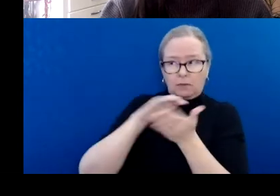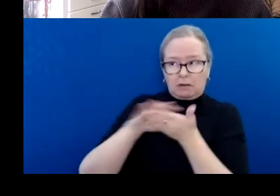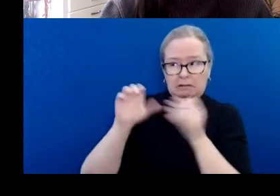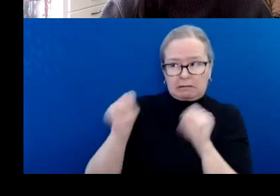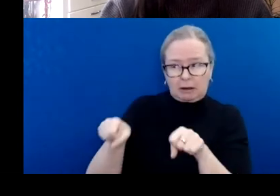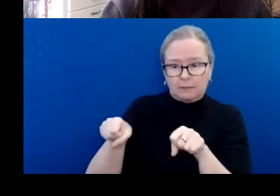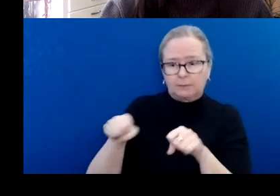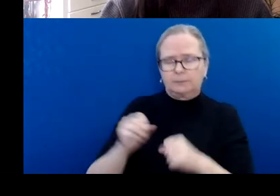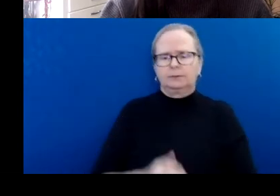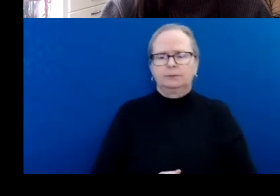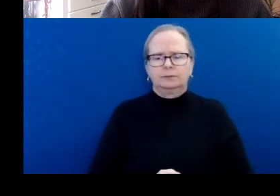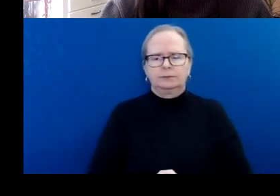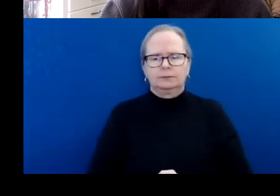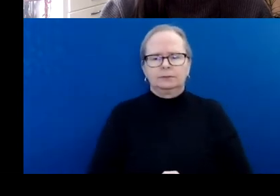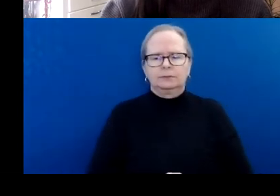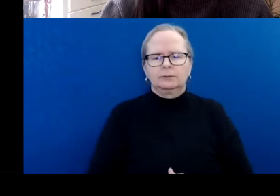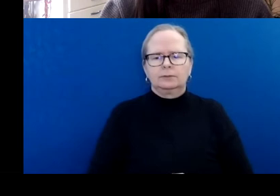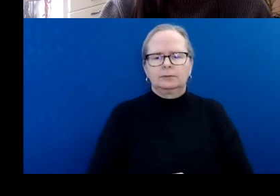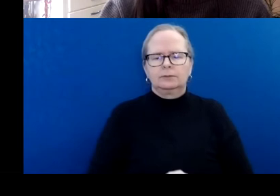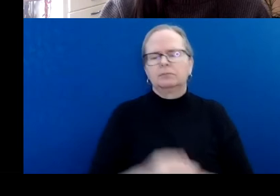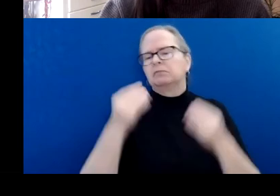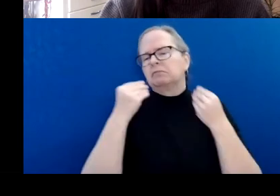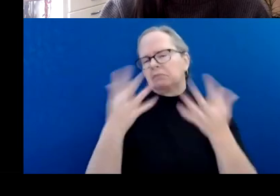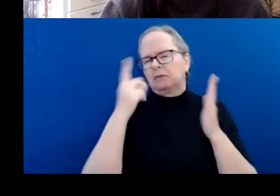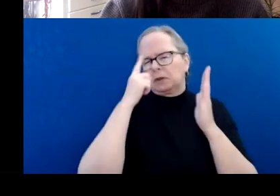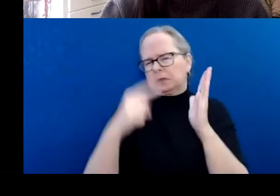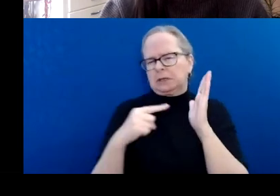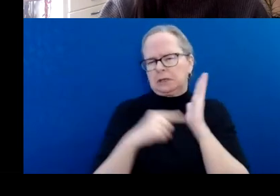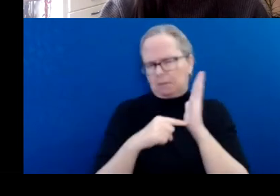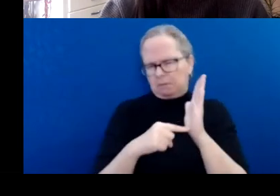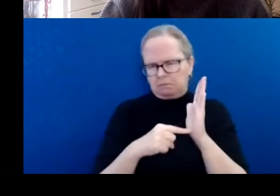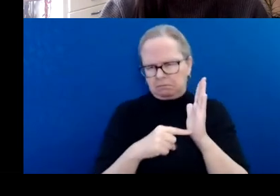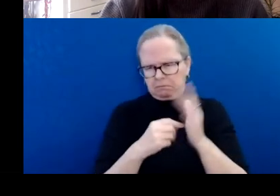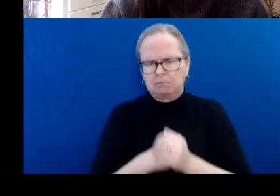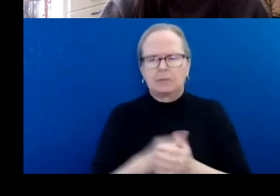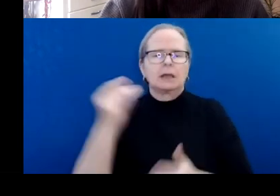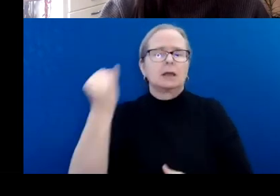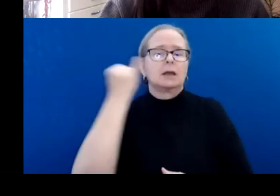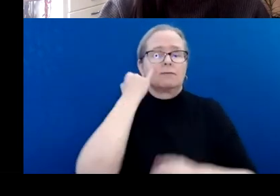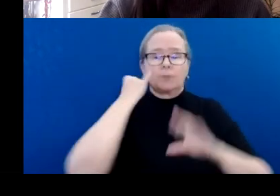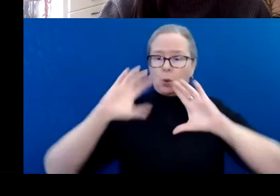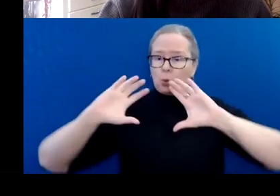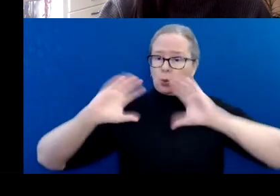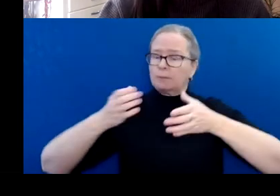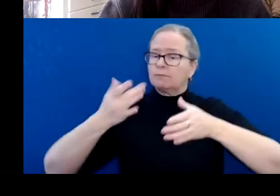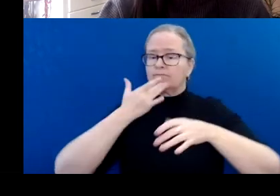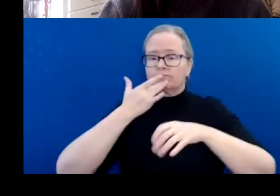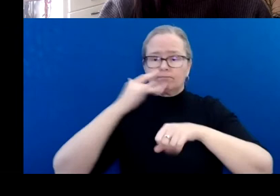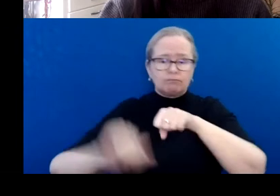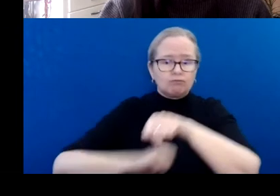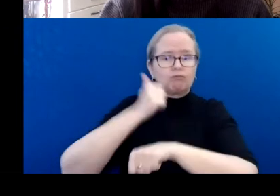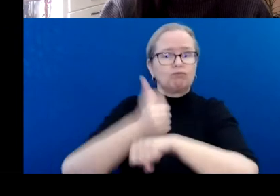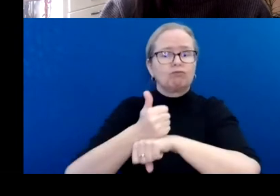An example of this would be the development of a professional website or an online storefront